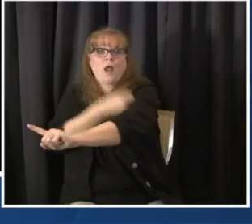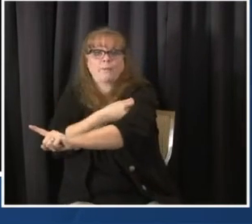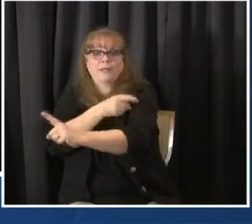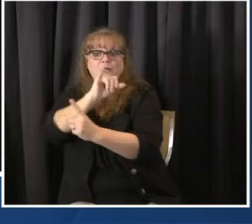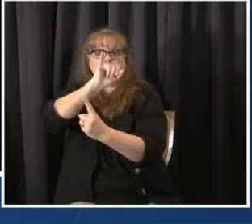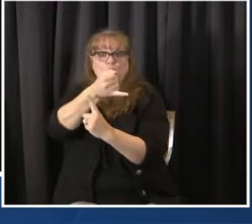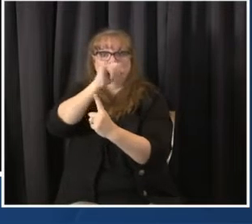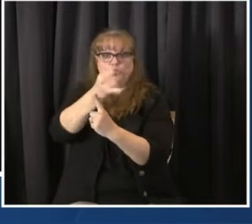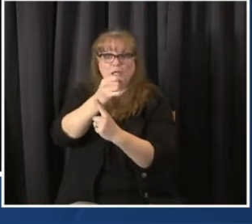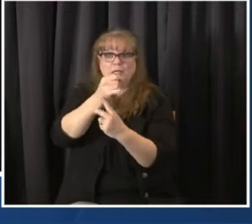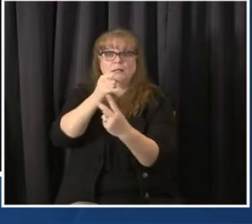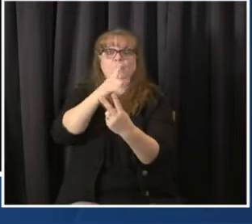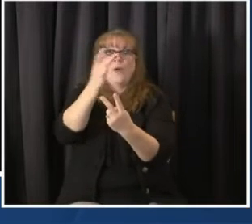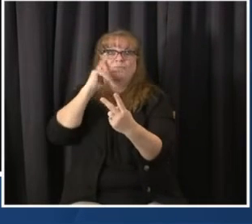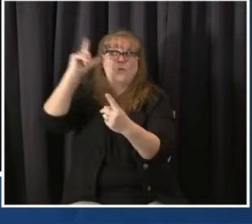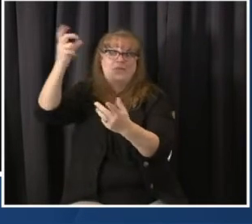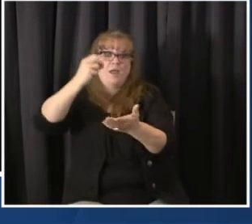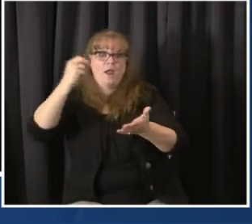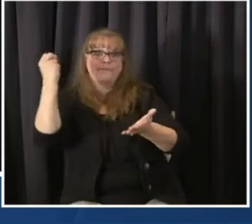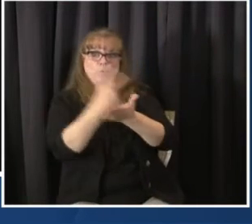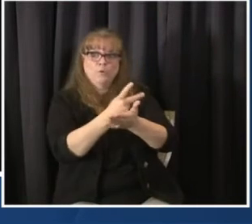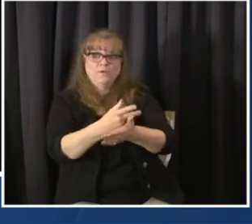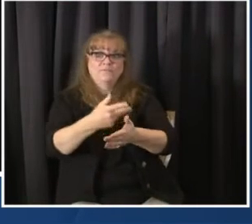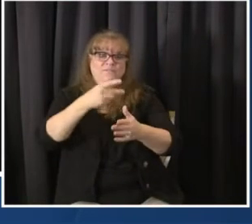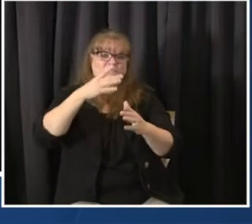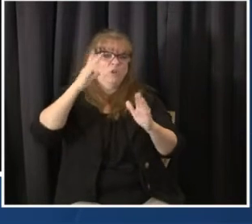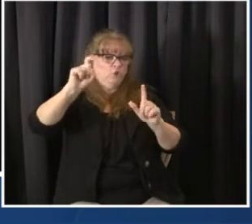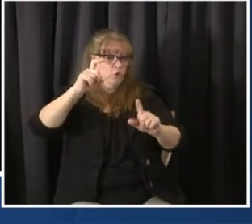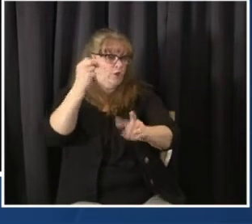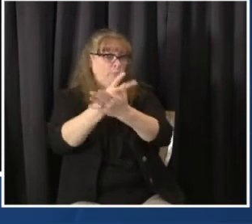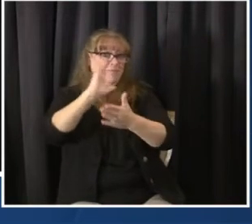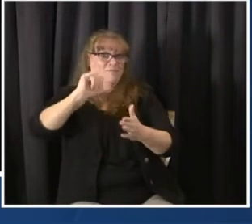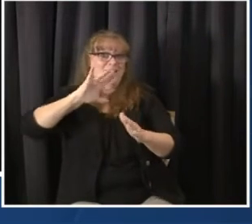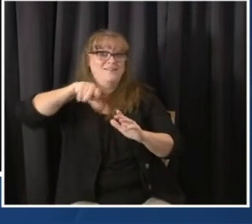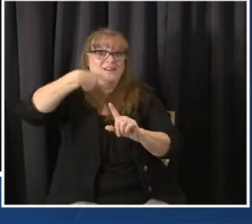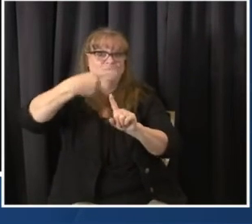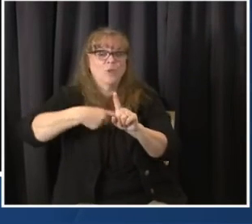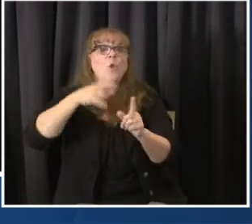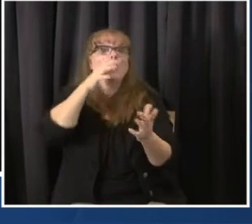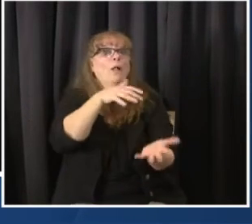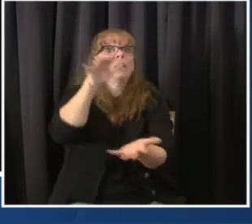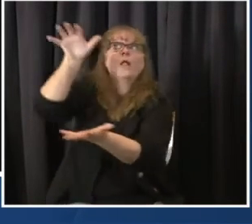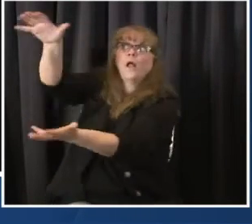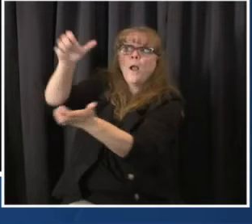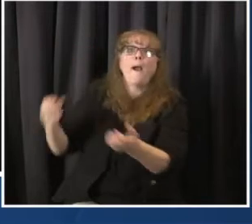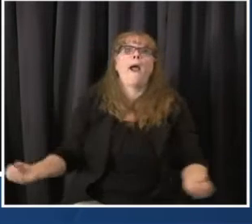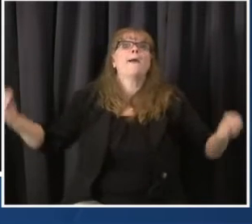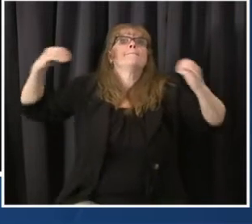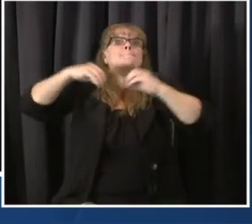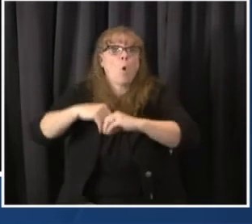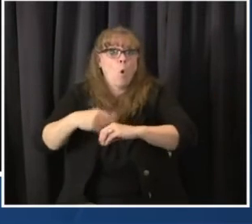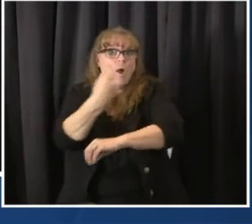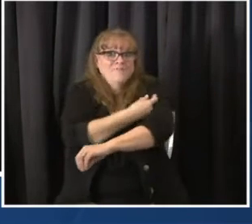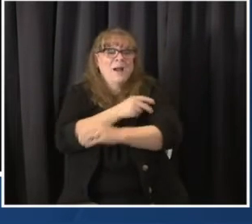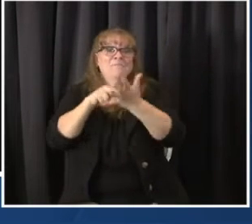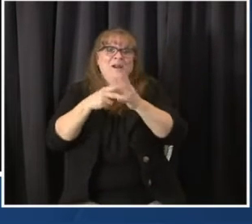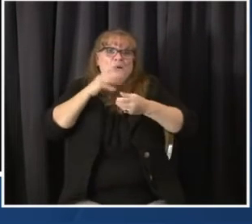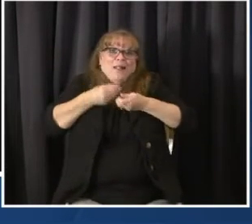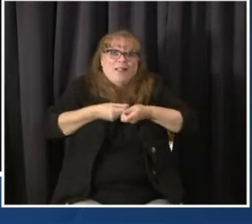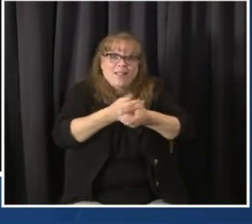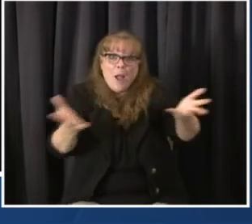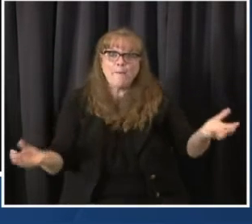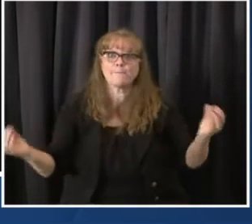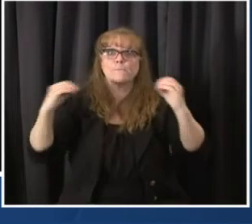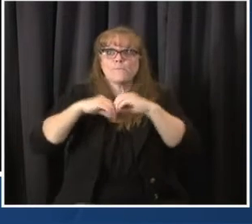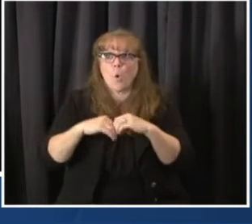inoculated if that works for people in that age range. We also there's been discussion of